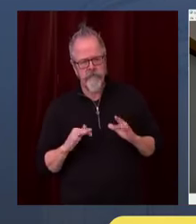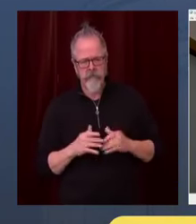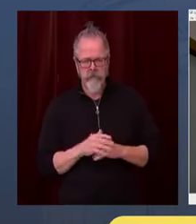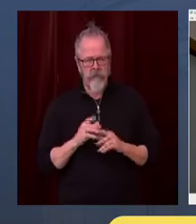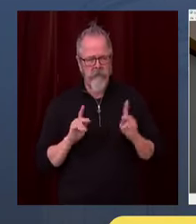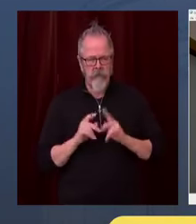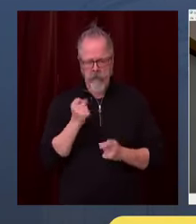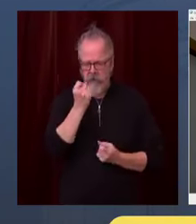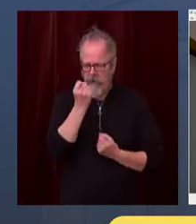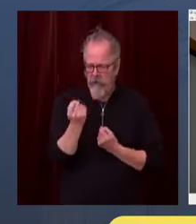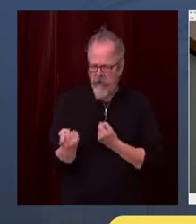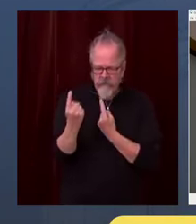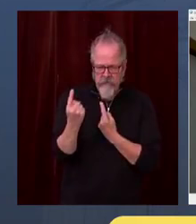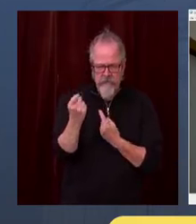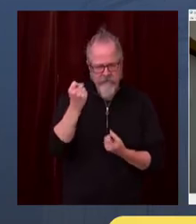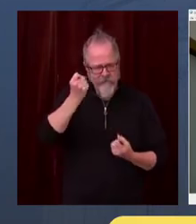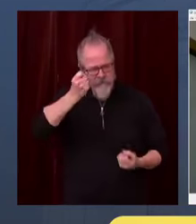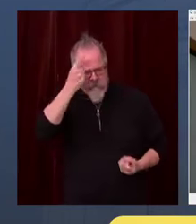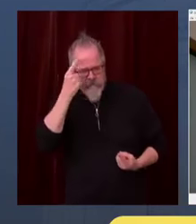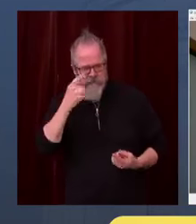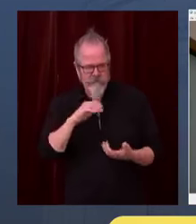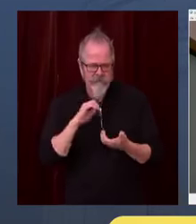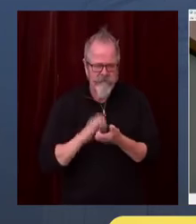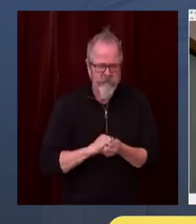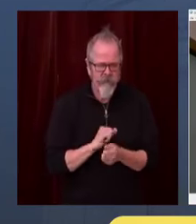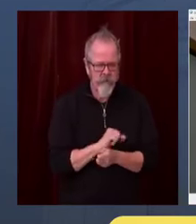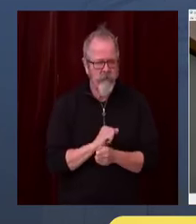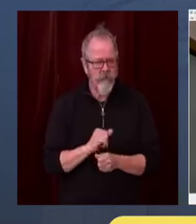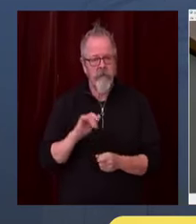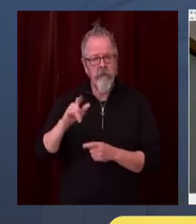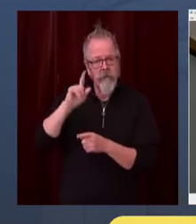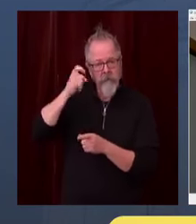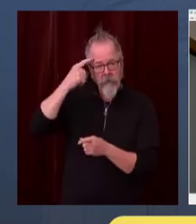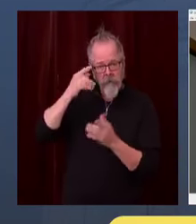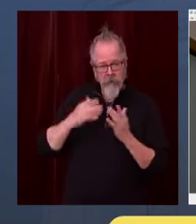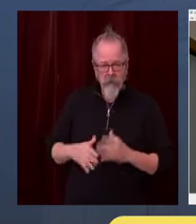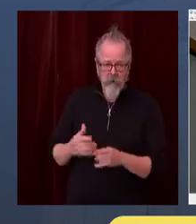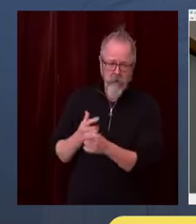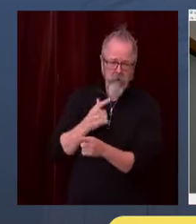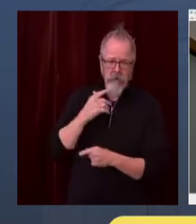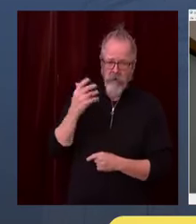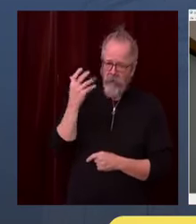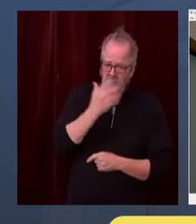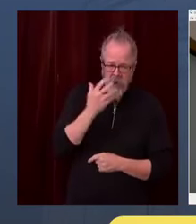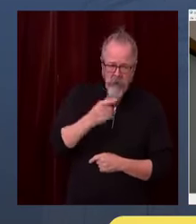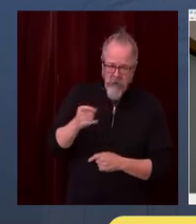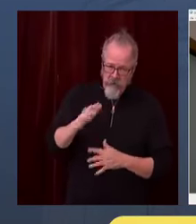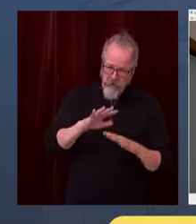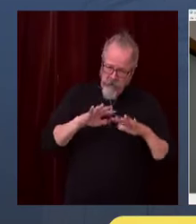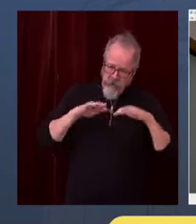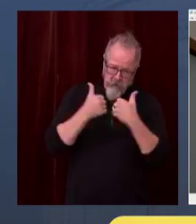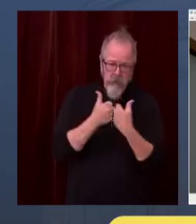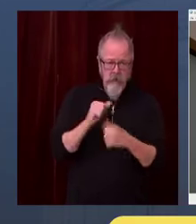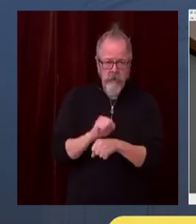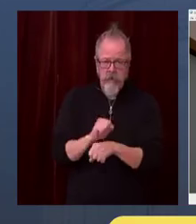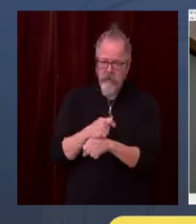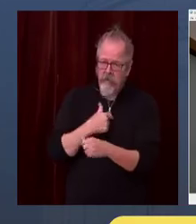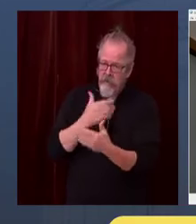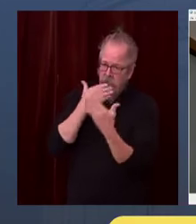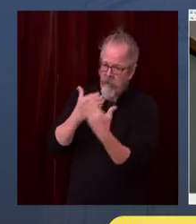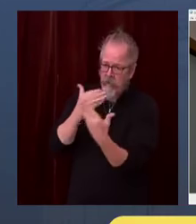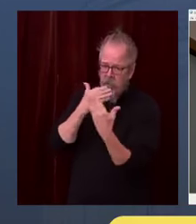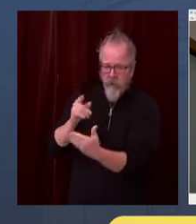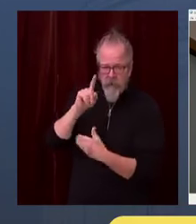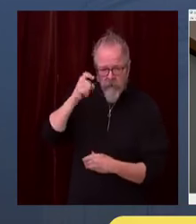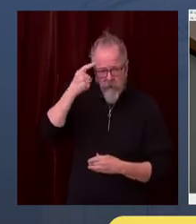face as governor, and I appreciate your leadership in this. We know you're doing this to save lives, and that at every step